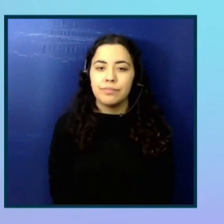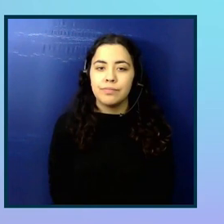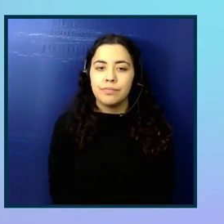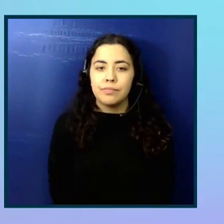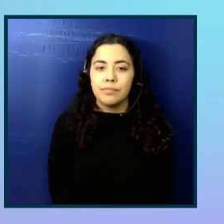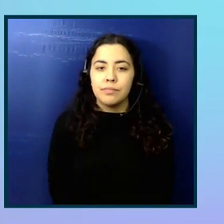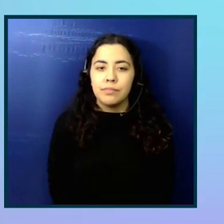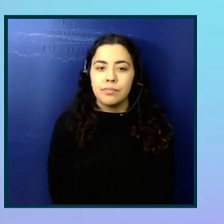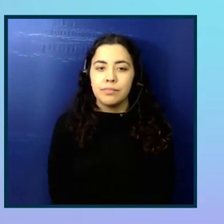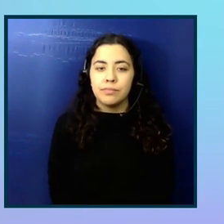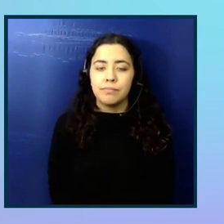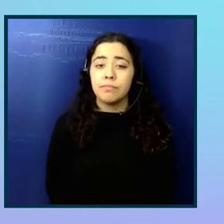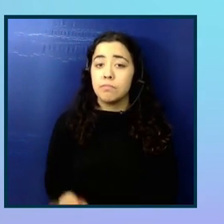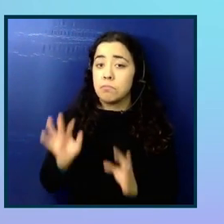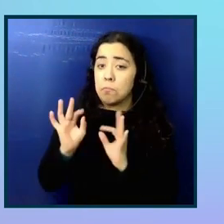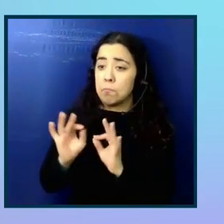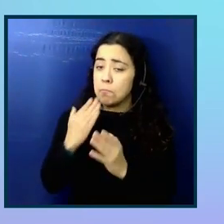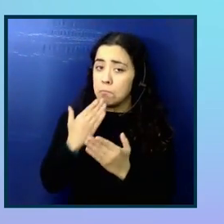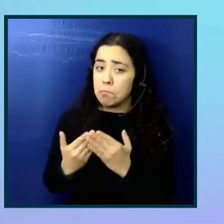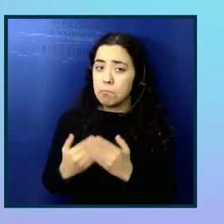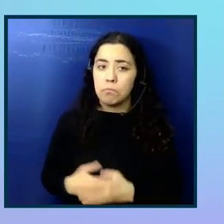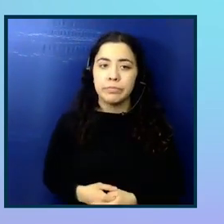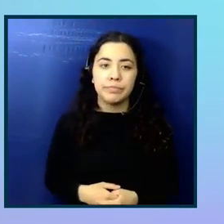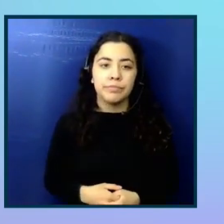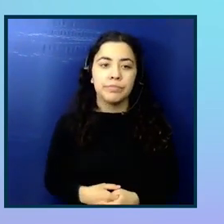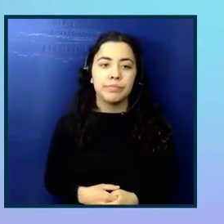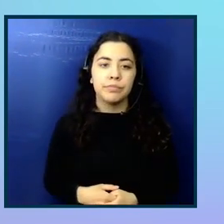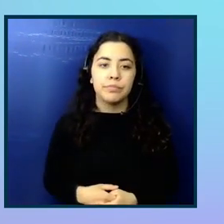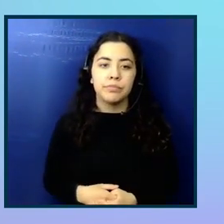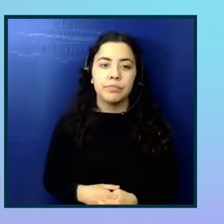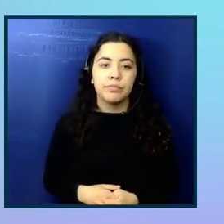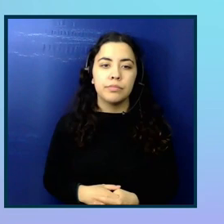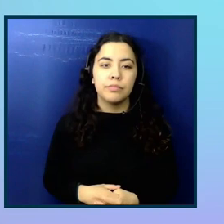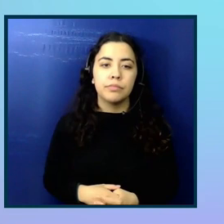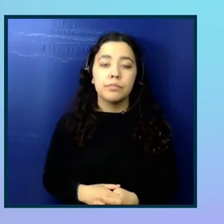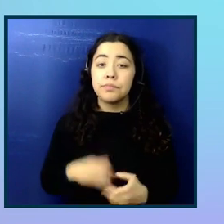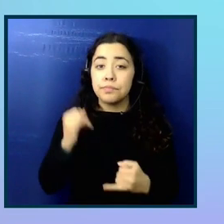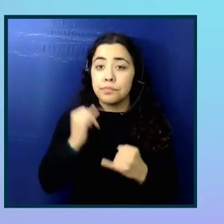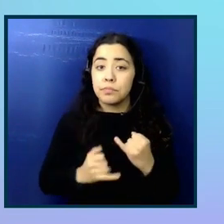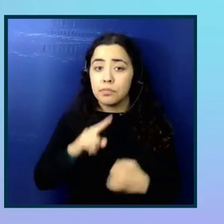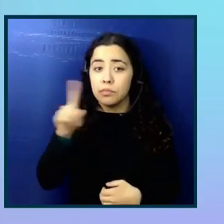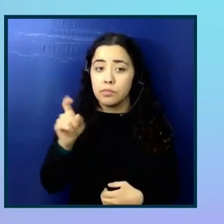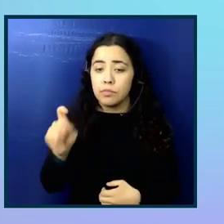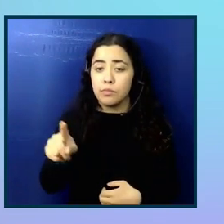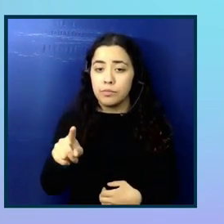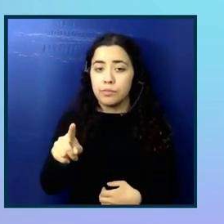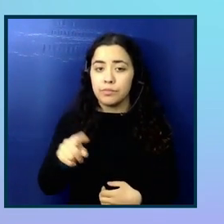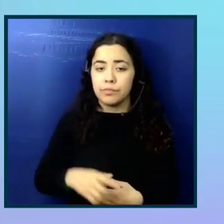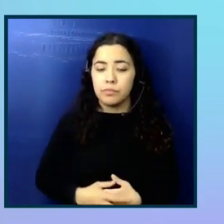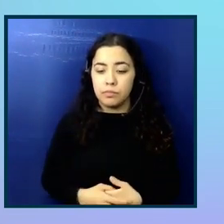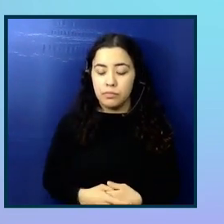All right, perfect. Thank you. All right. So last question I have is, how